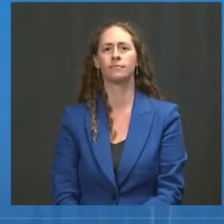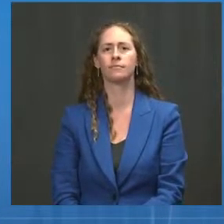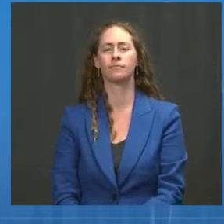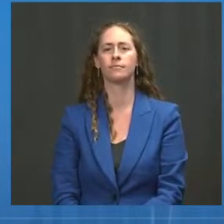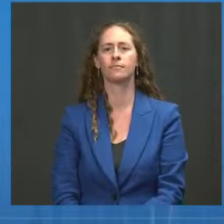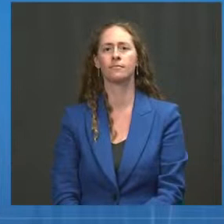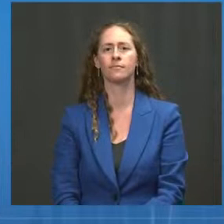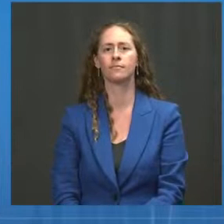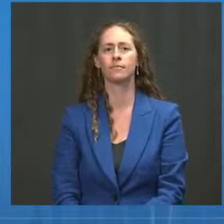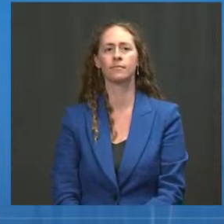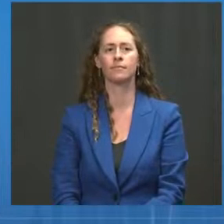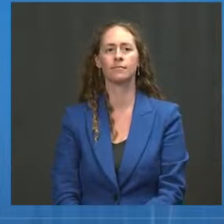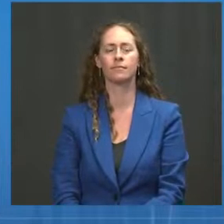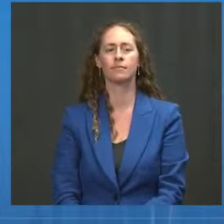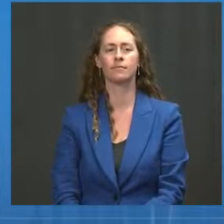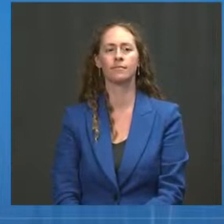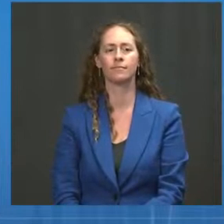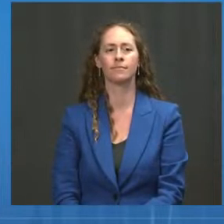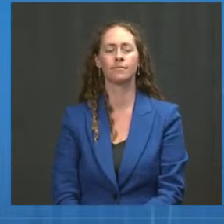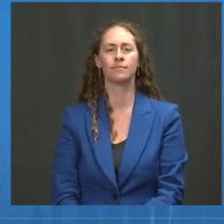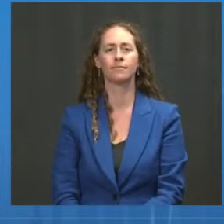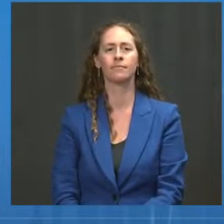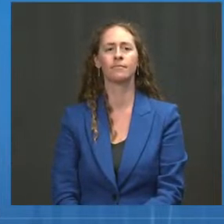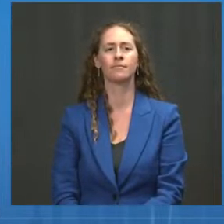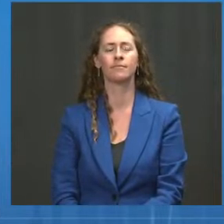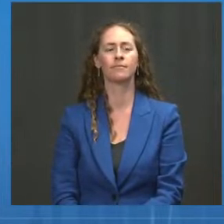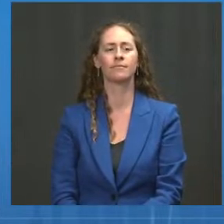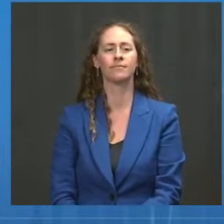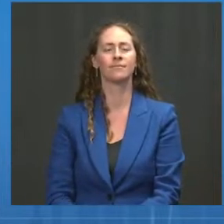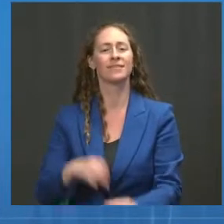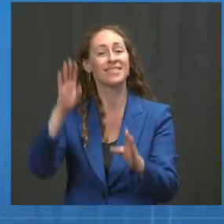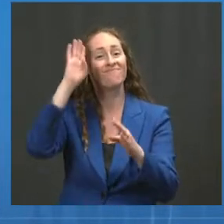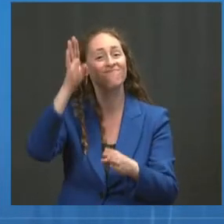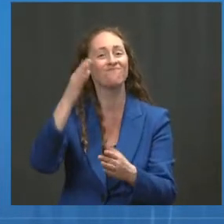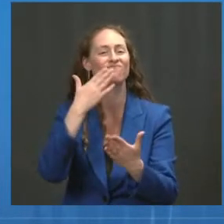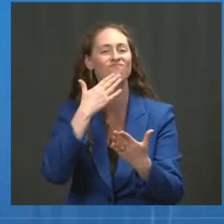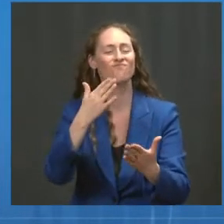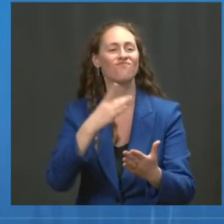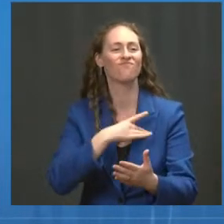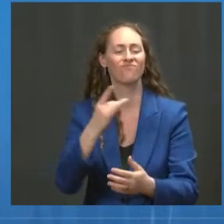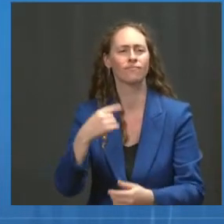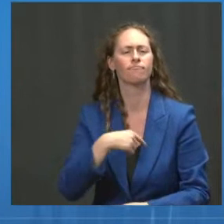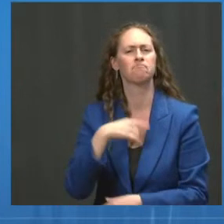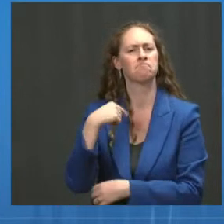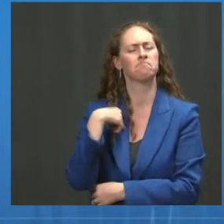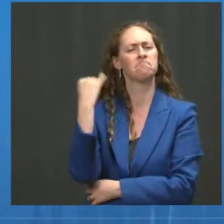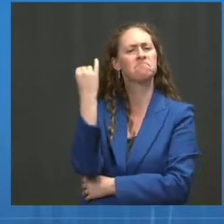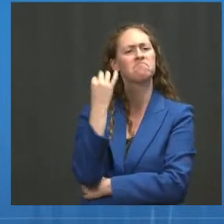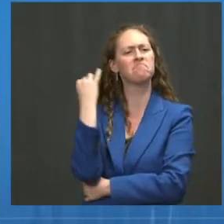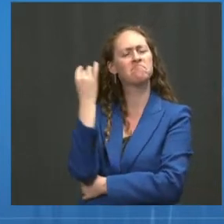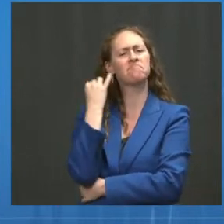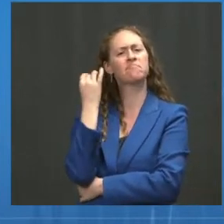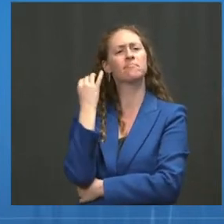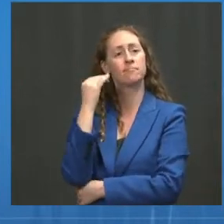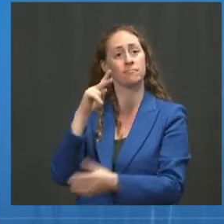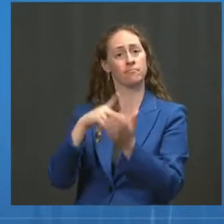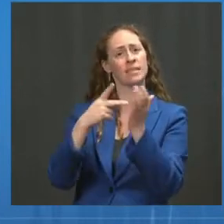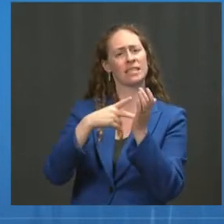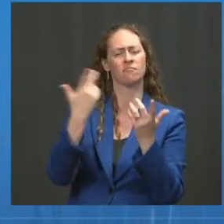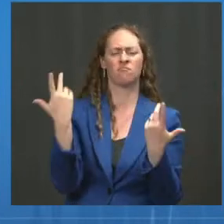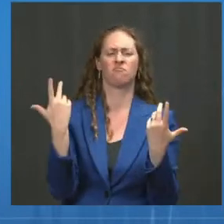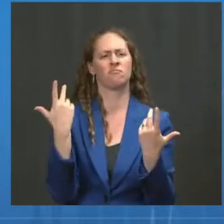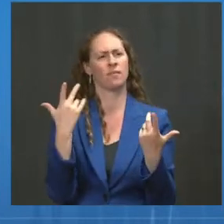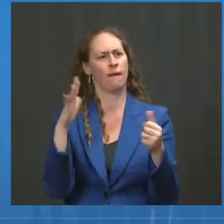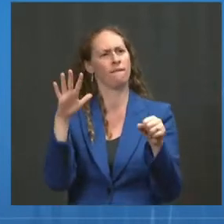Hi, thanks. What will it mean to be fully vaccinated once people are eligible for boosters?